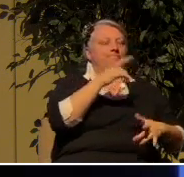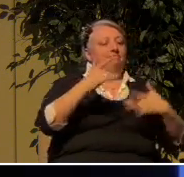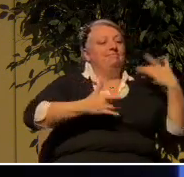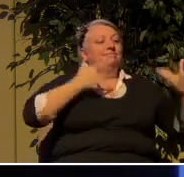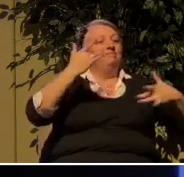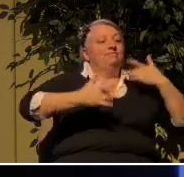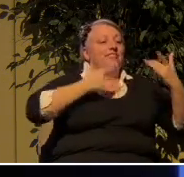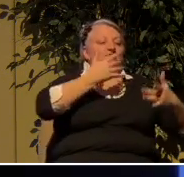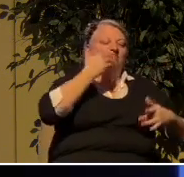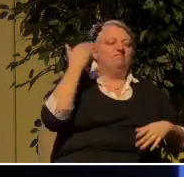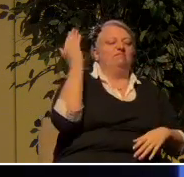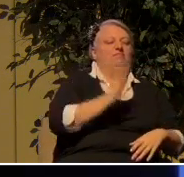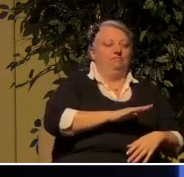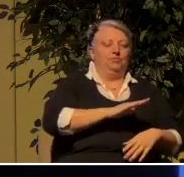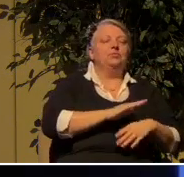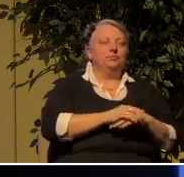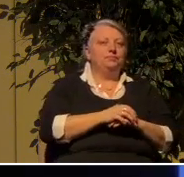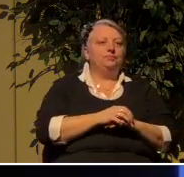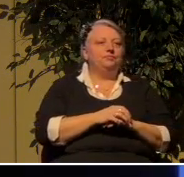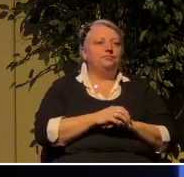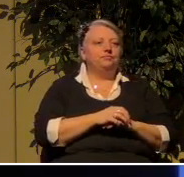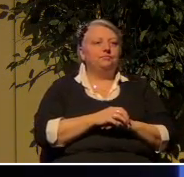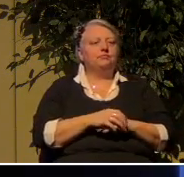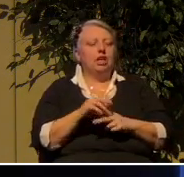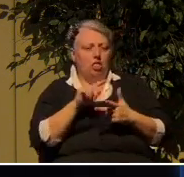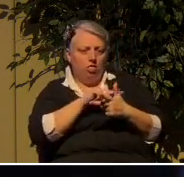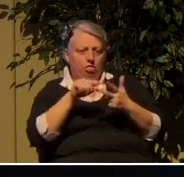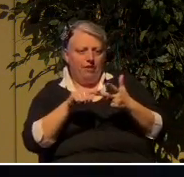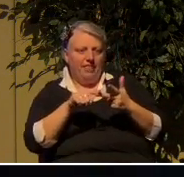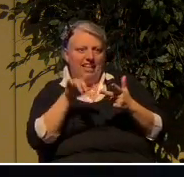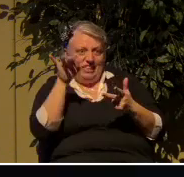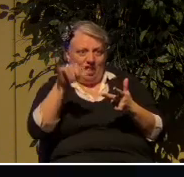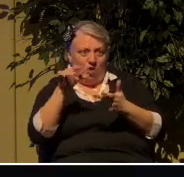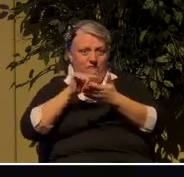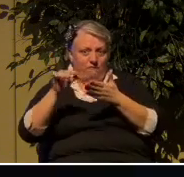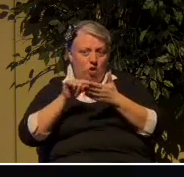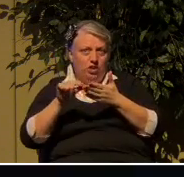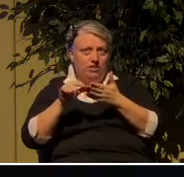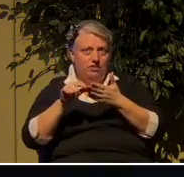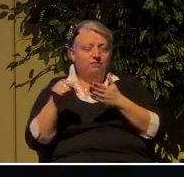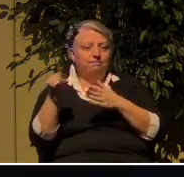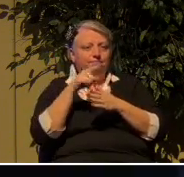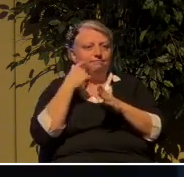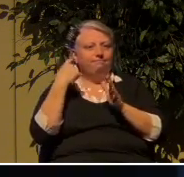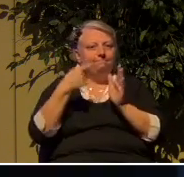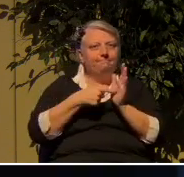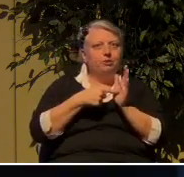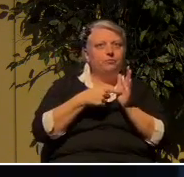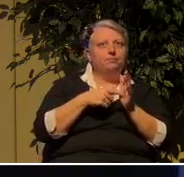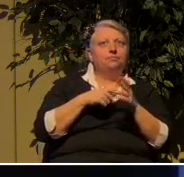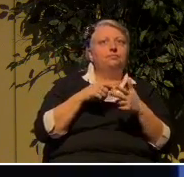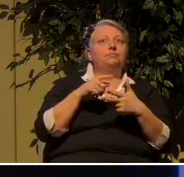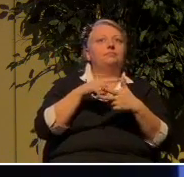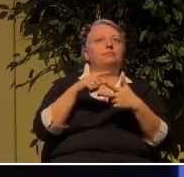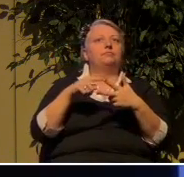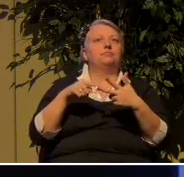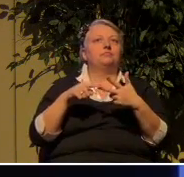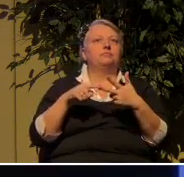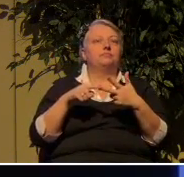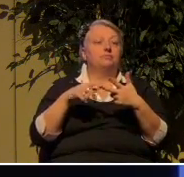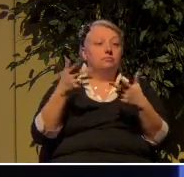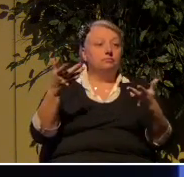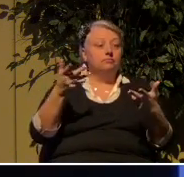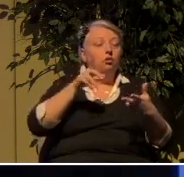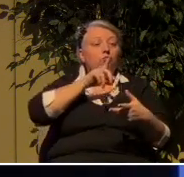wickedness. Very quickly, three things in that passage I want you to note. The first is that there is such a thing